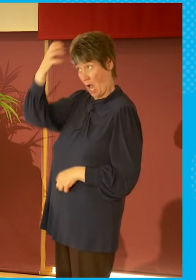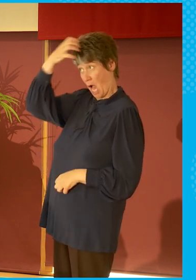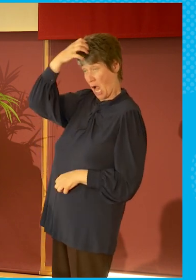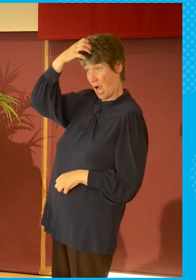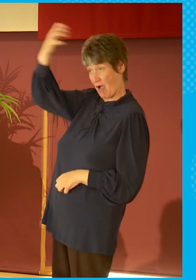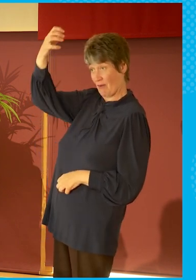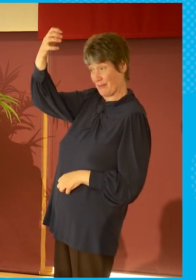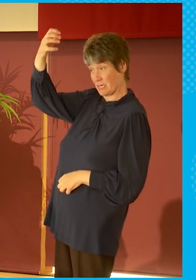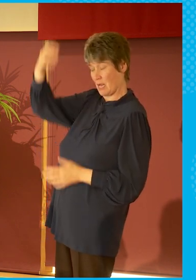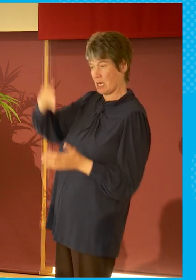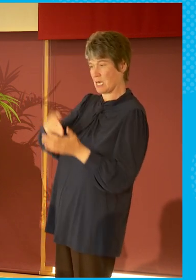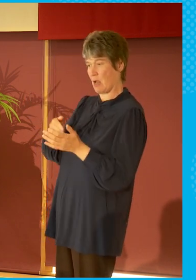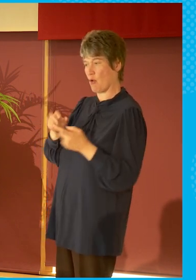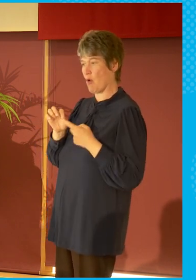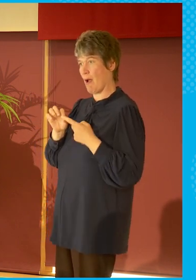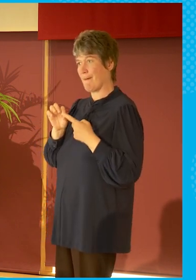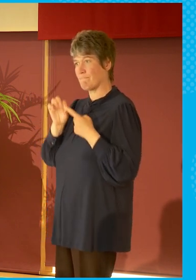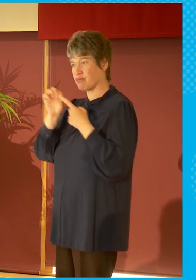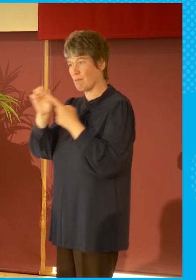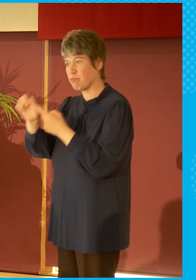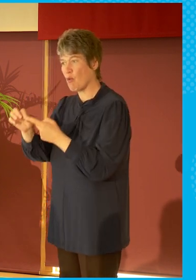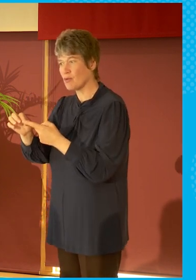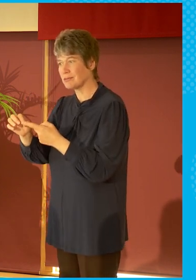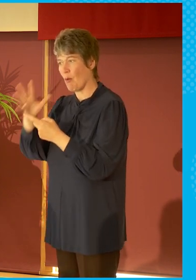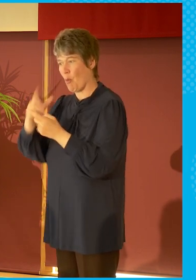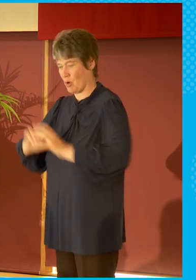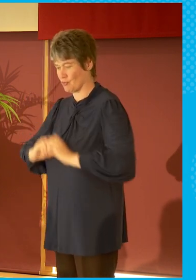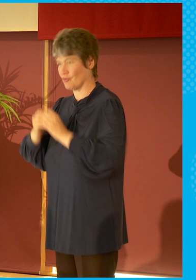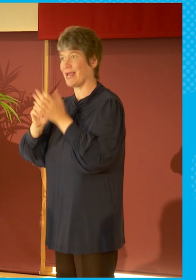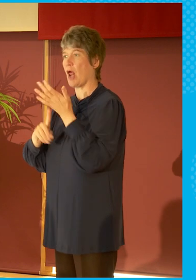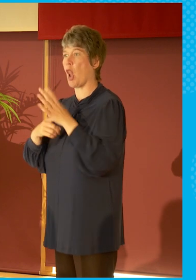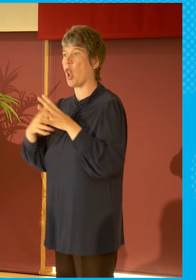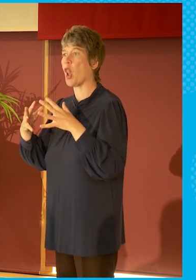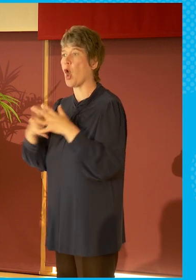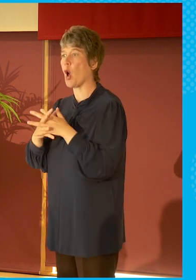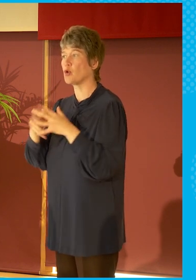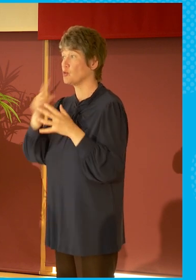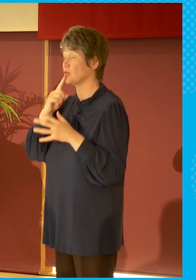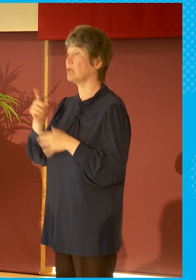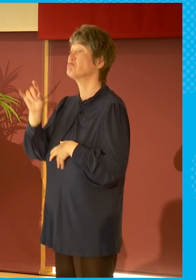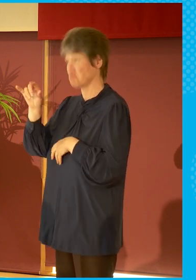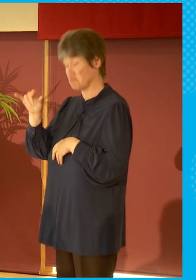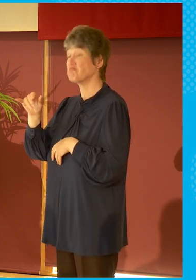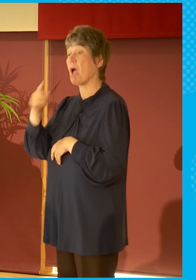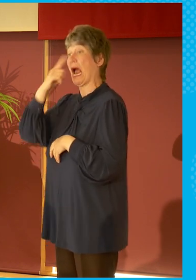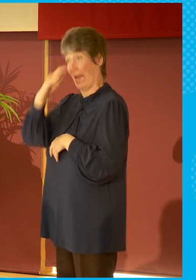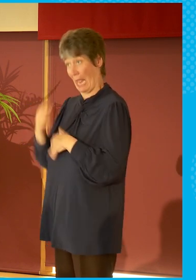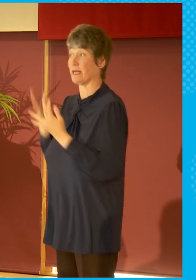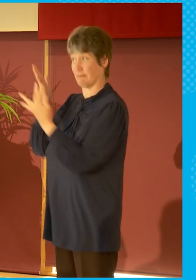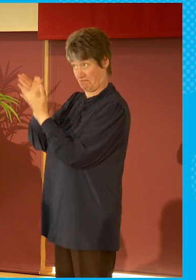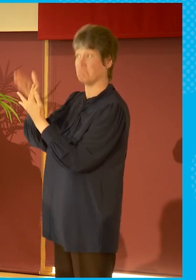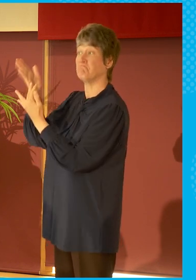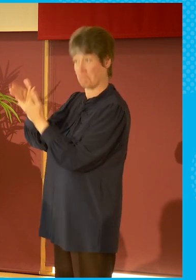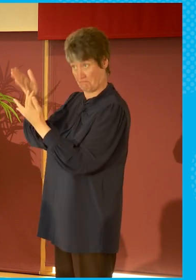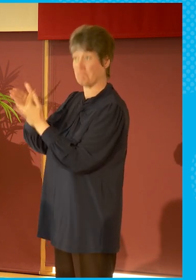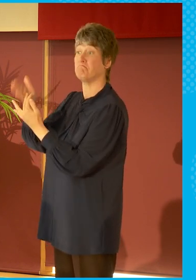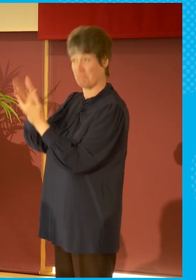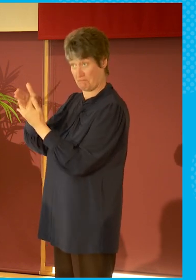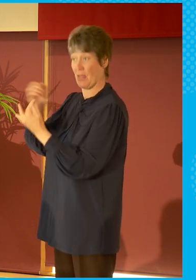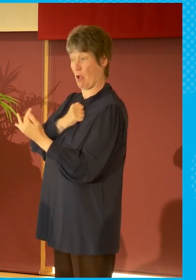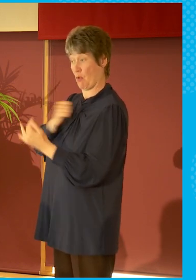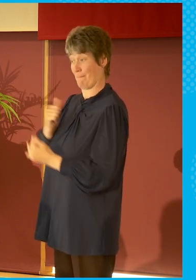lawfully hack into many messages that we are actually producing.